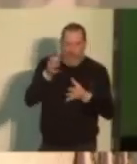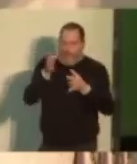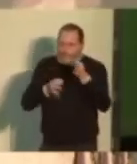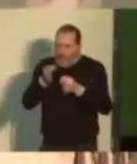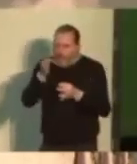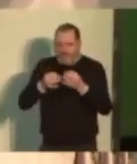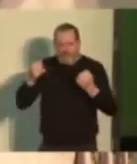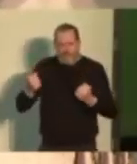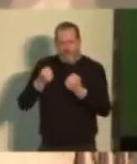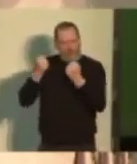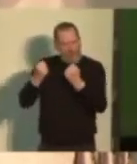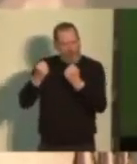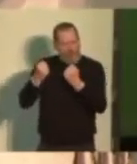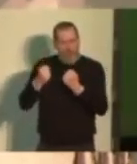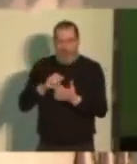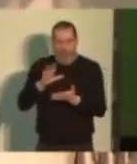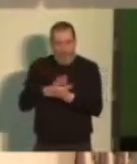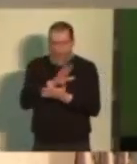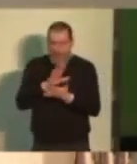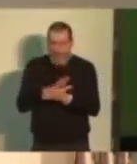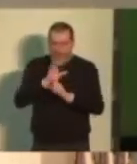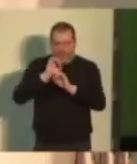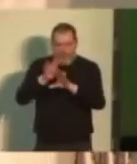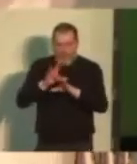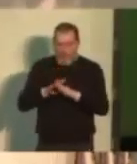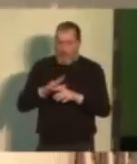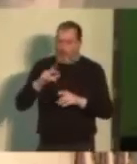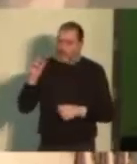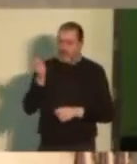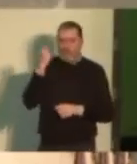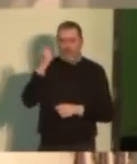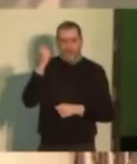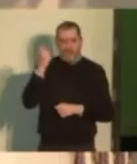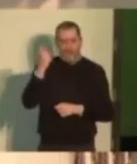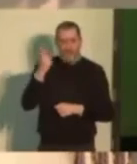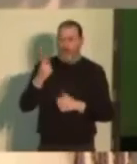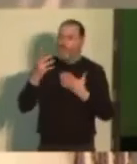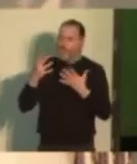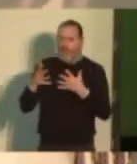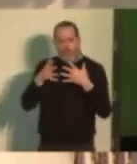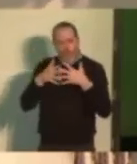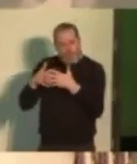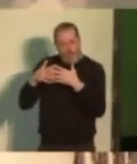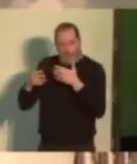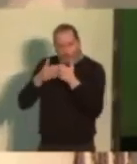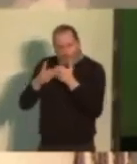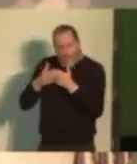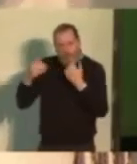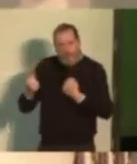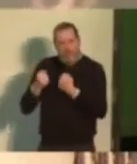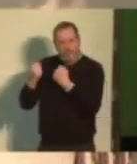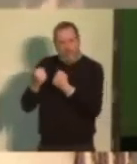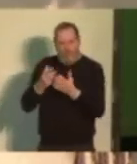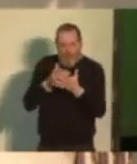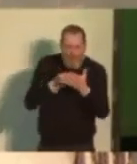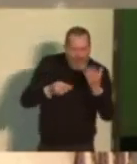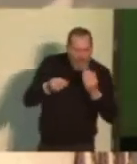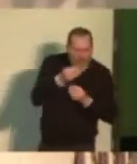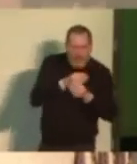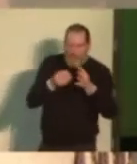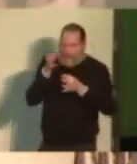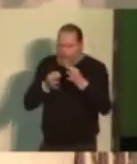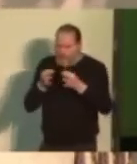power. And I'm happy to tell you we are making real success. We have more strong progressives in the U.S. House of Representatives